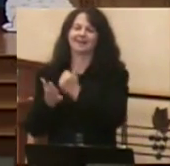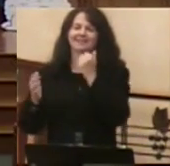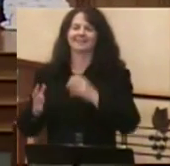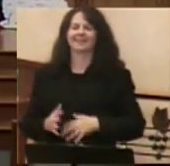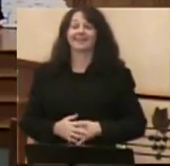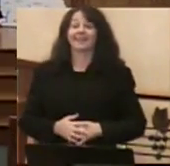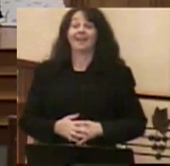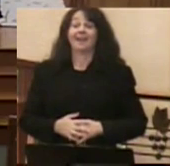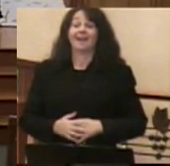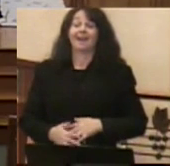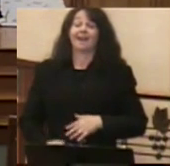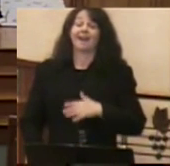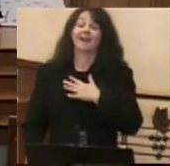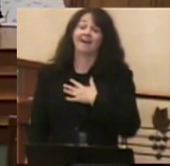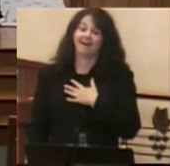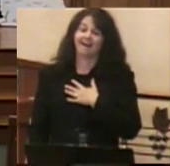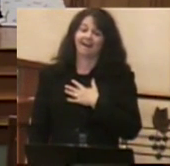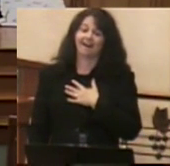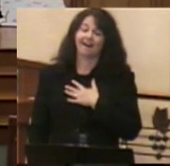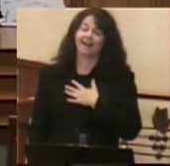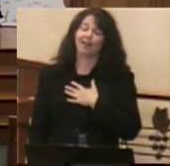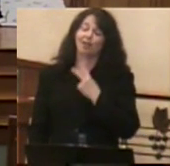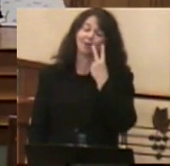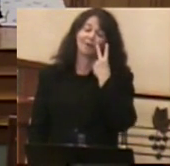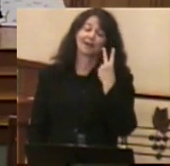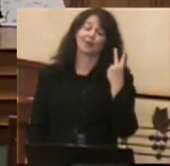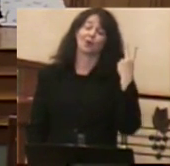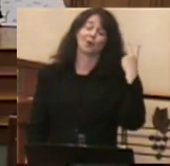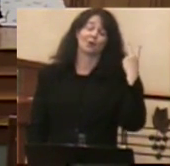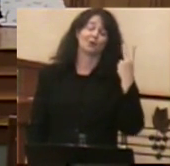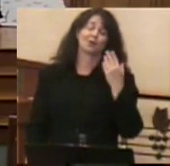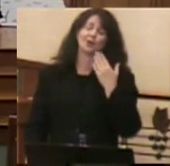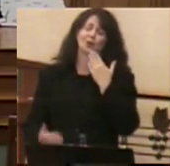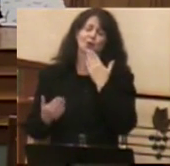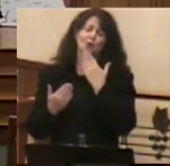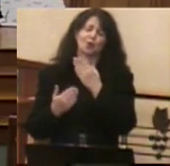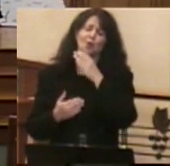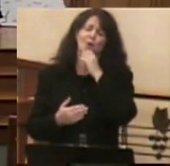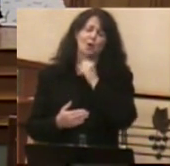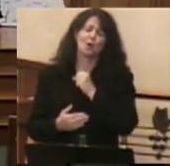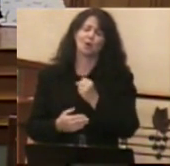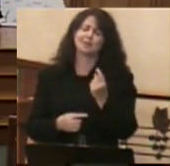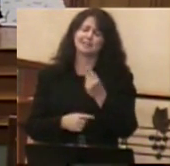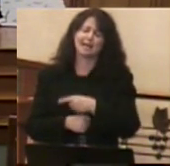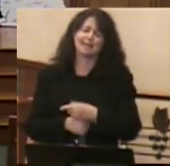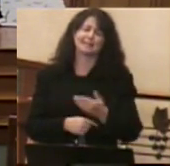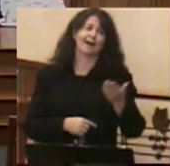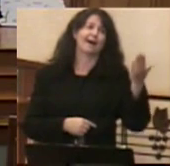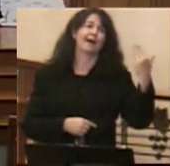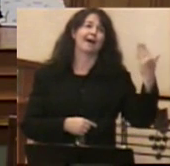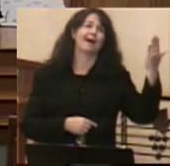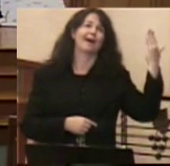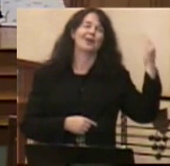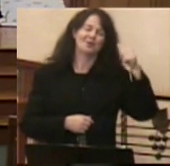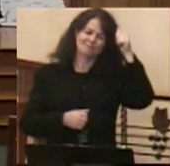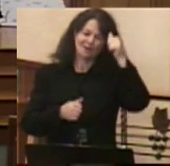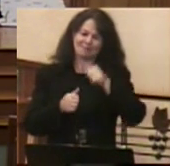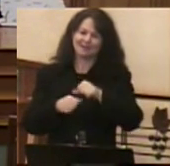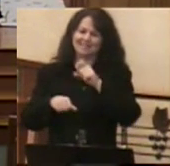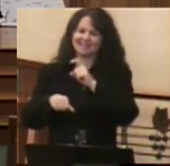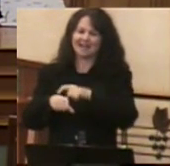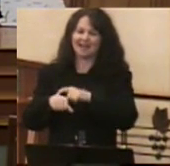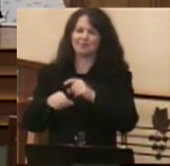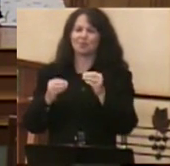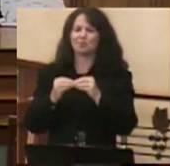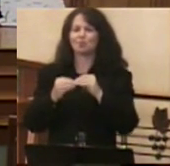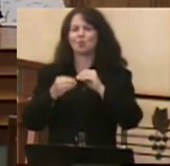The good old days. When we use that expression, we look back wistfully on a time in our life that may have been